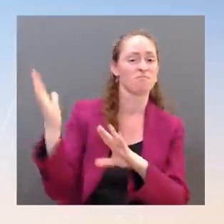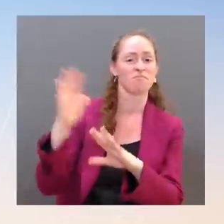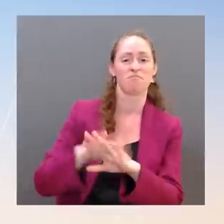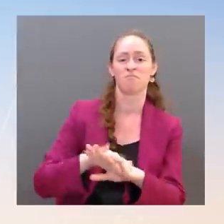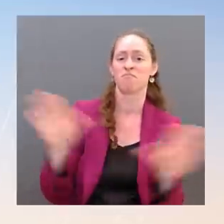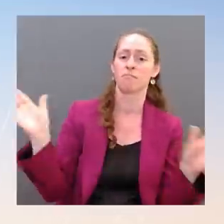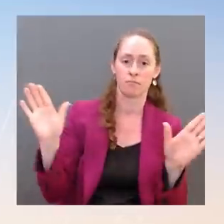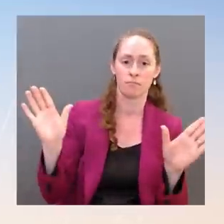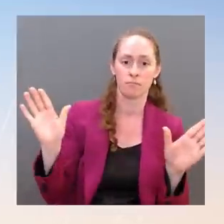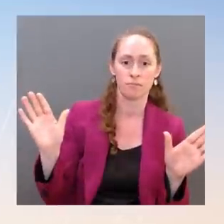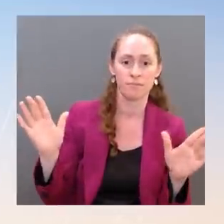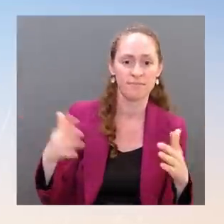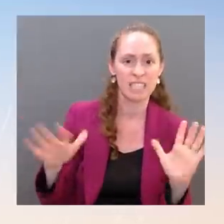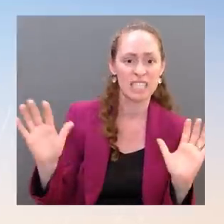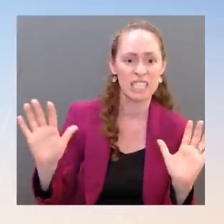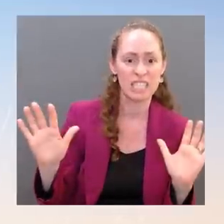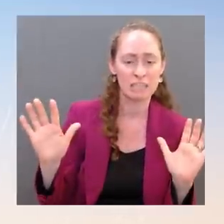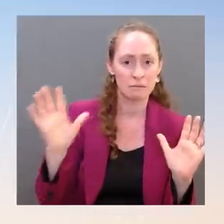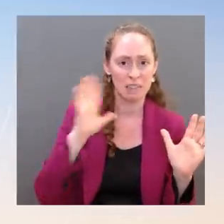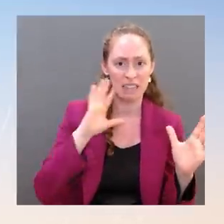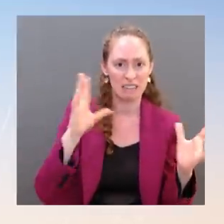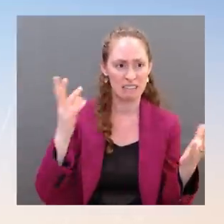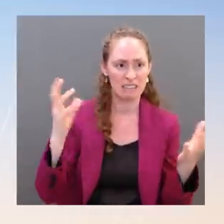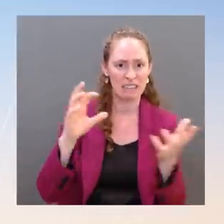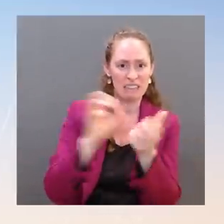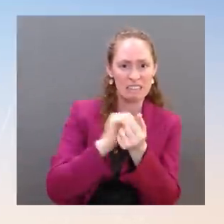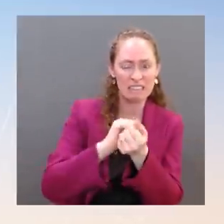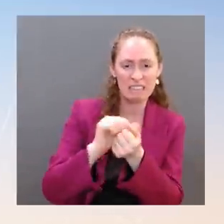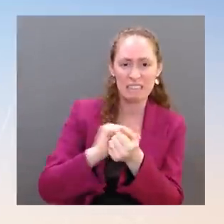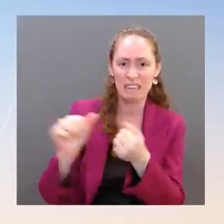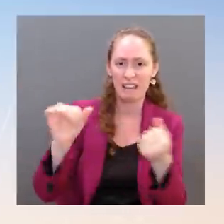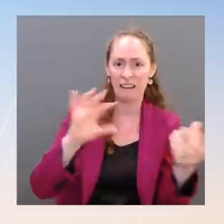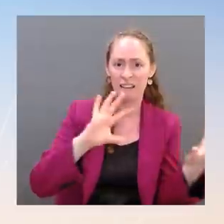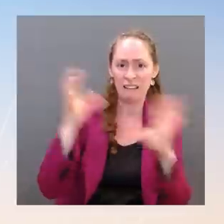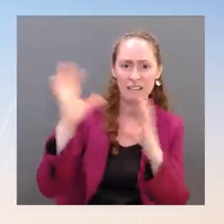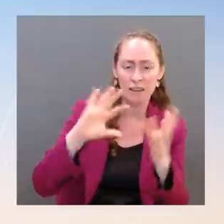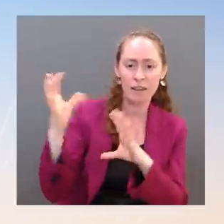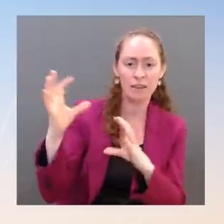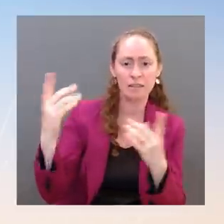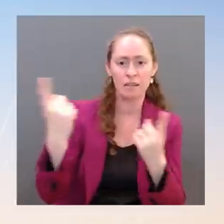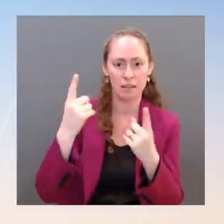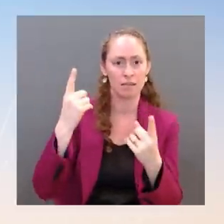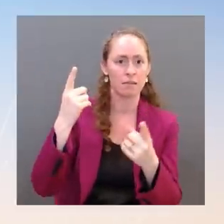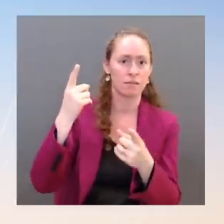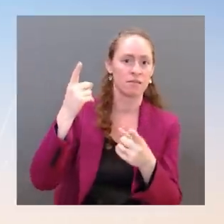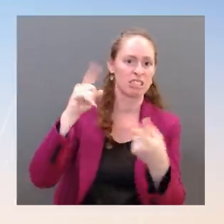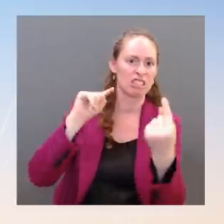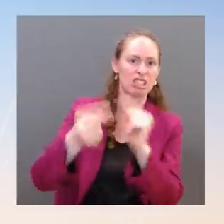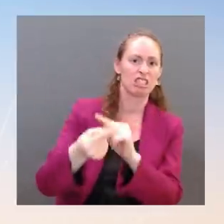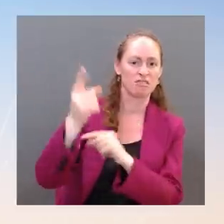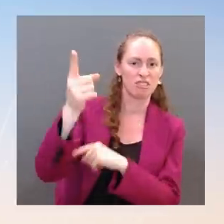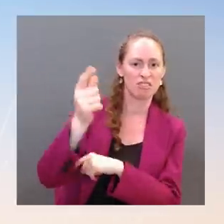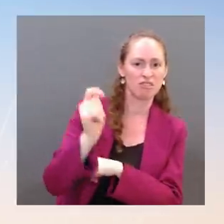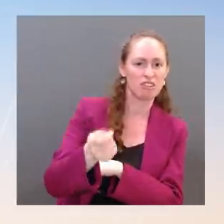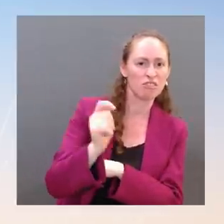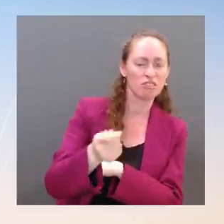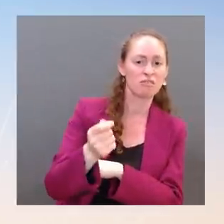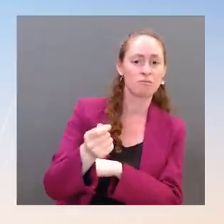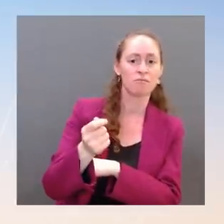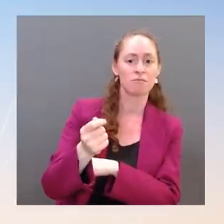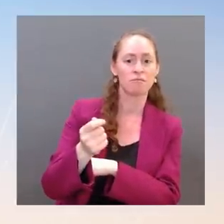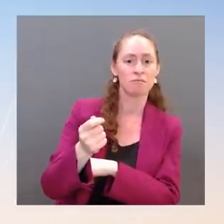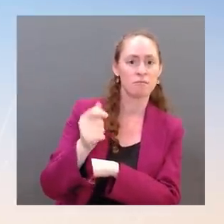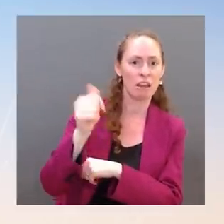pro-abortion activists or anti-abortion activists? Ms. So, look, the President is clear on this question. He believes the right to